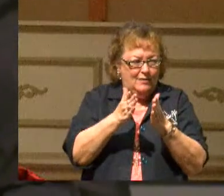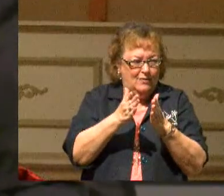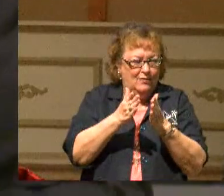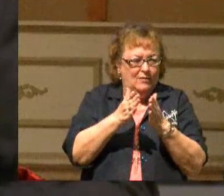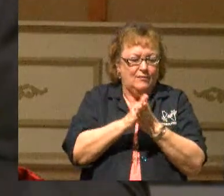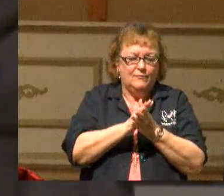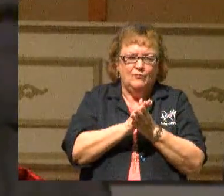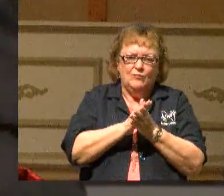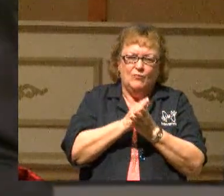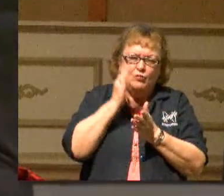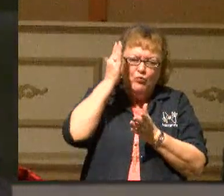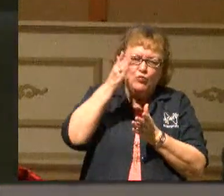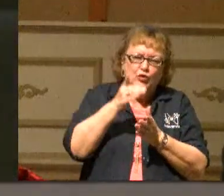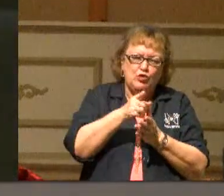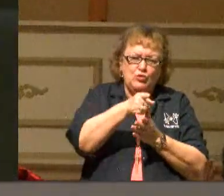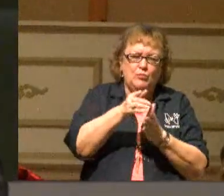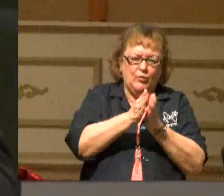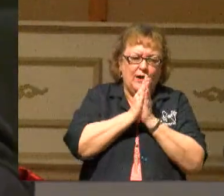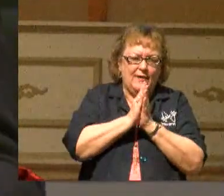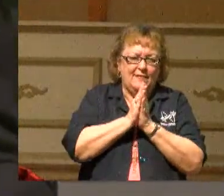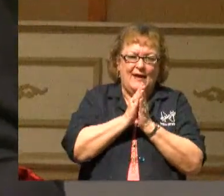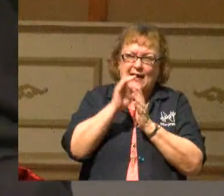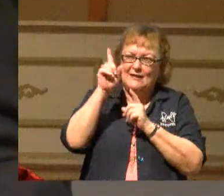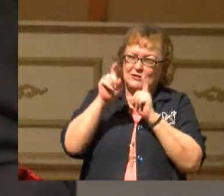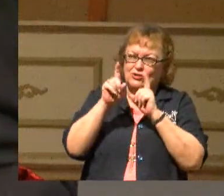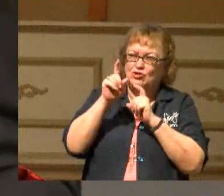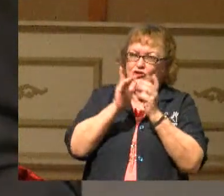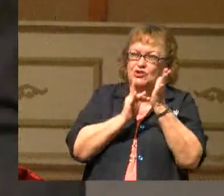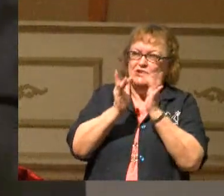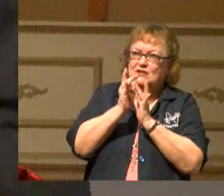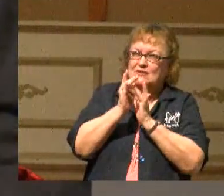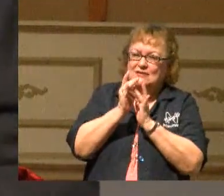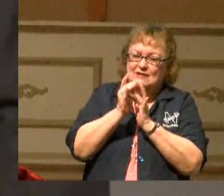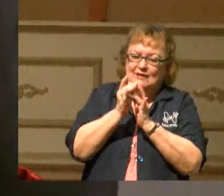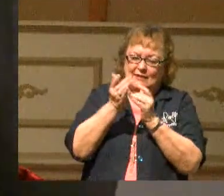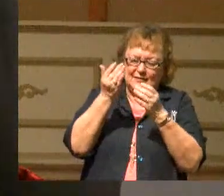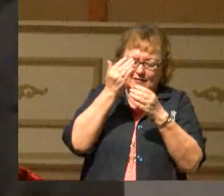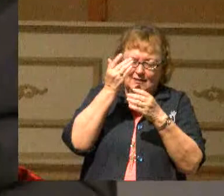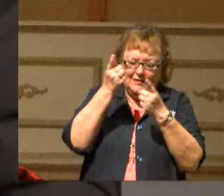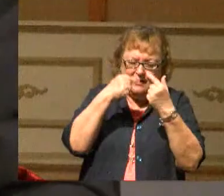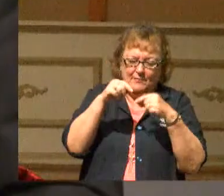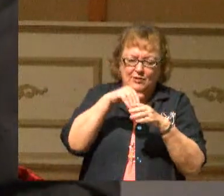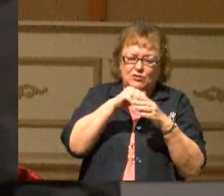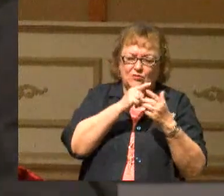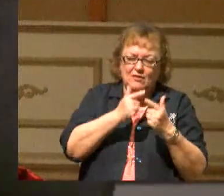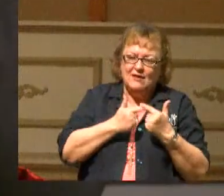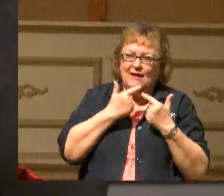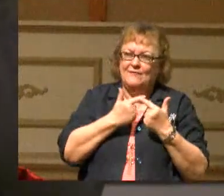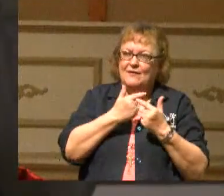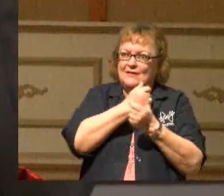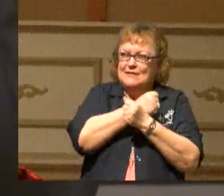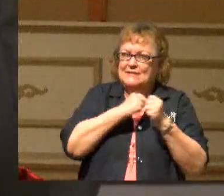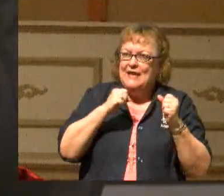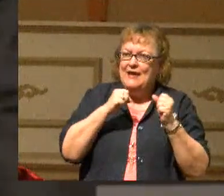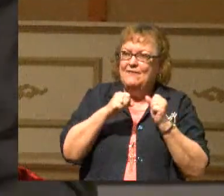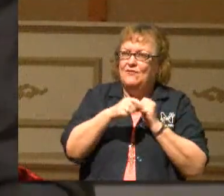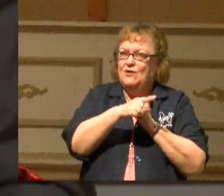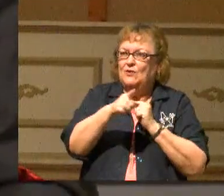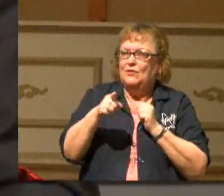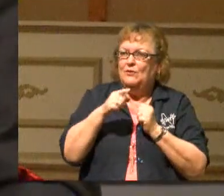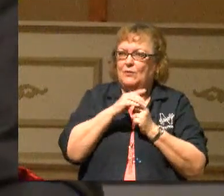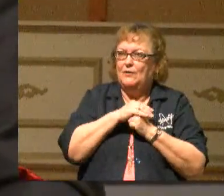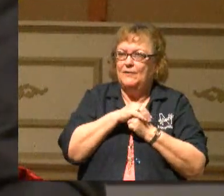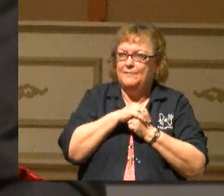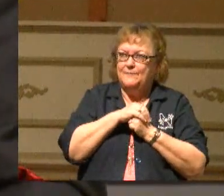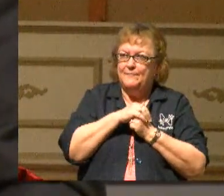would you pray and ask Jesus Christ to come into your heart and life and to save you right here, right now, and not make any more excuses?